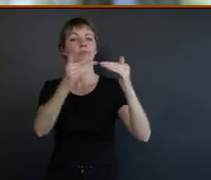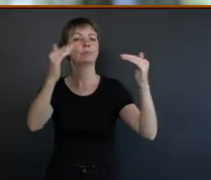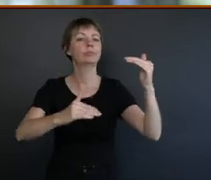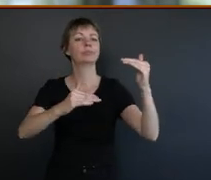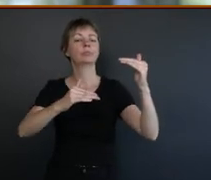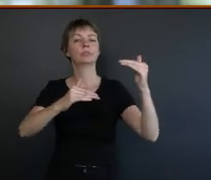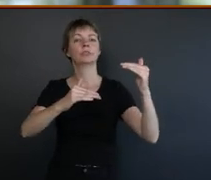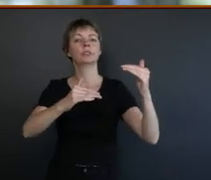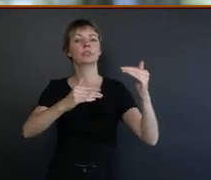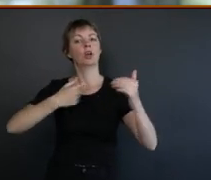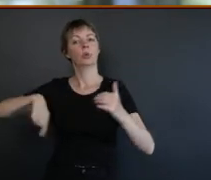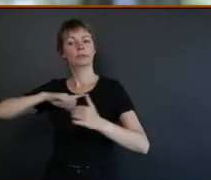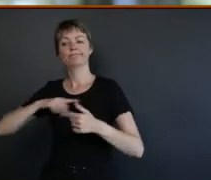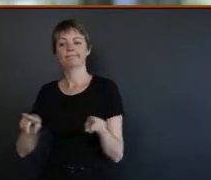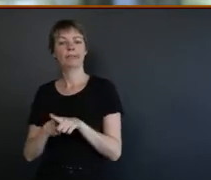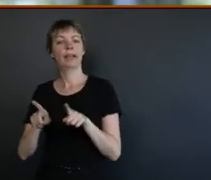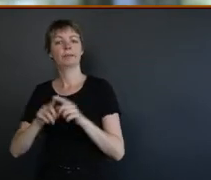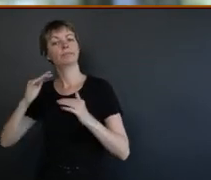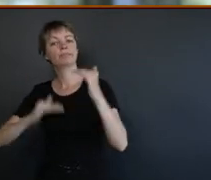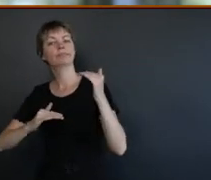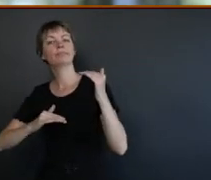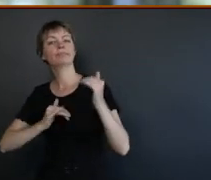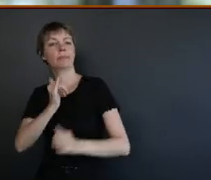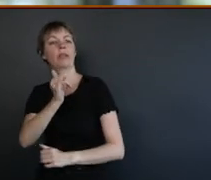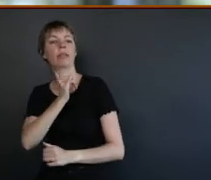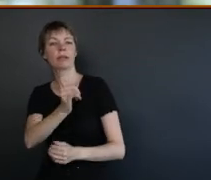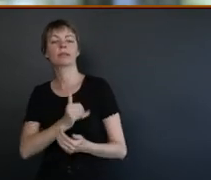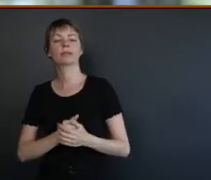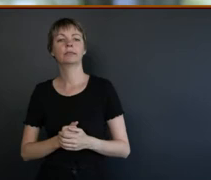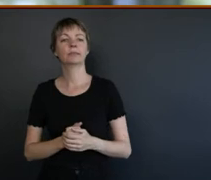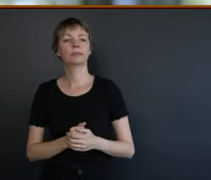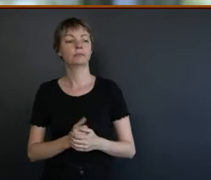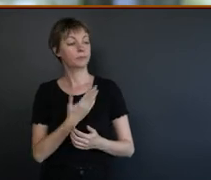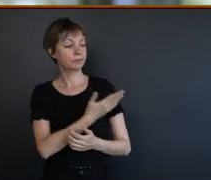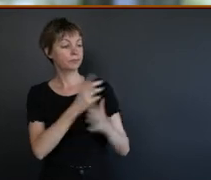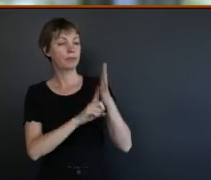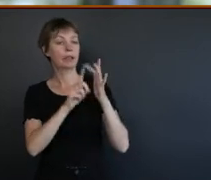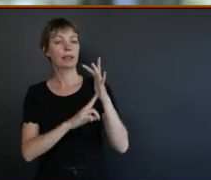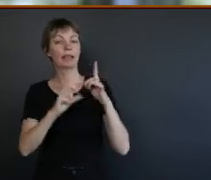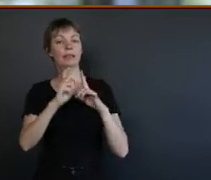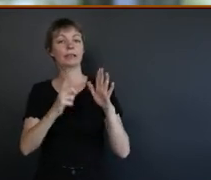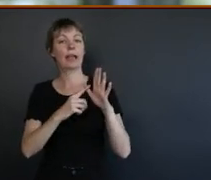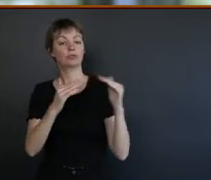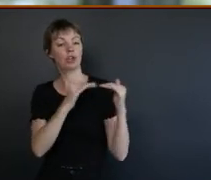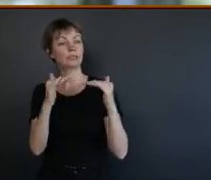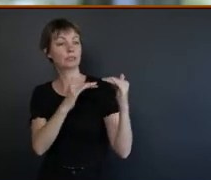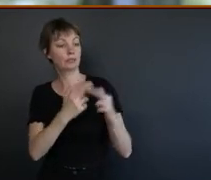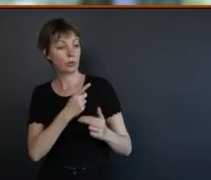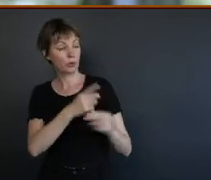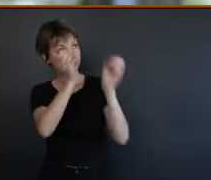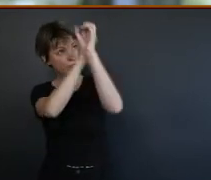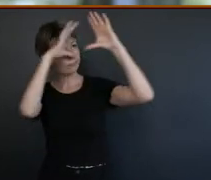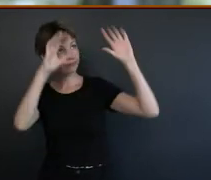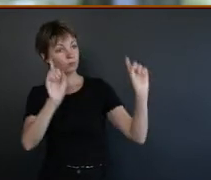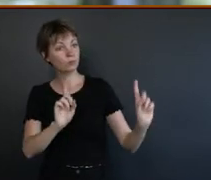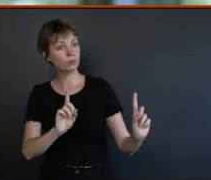extent that we have here as well. So, how about you, Linda? What's it looking... What does justice look like for you in